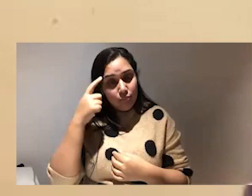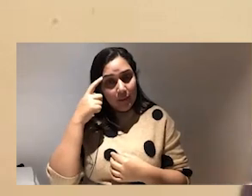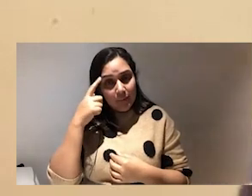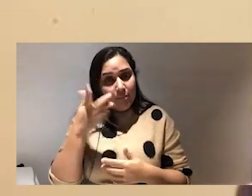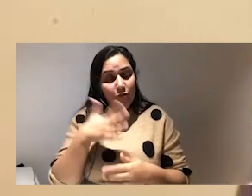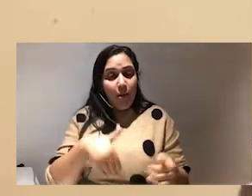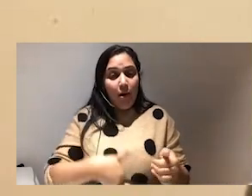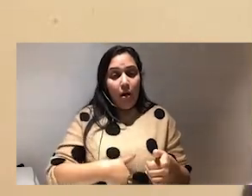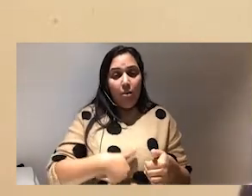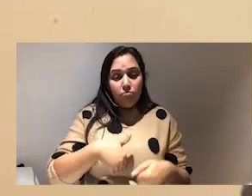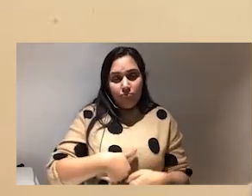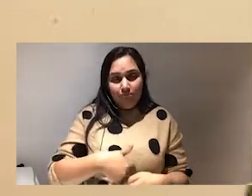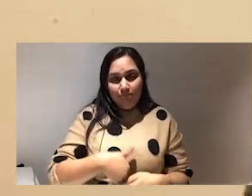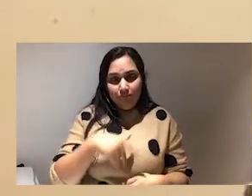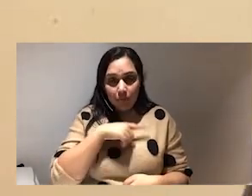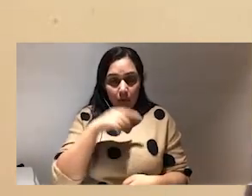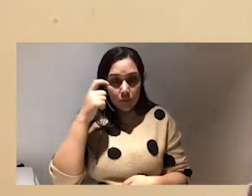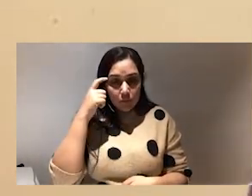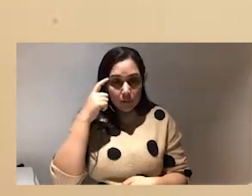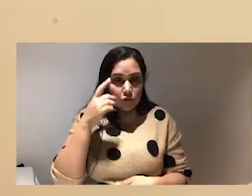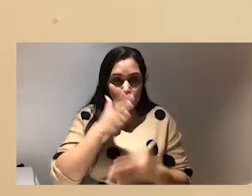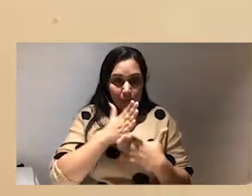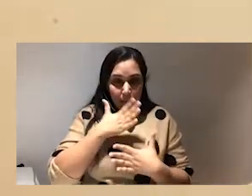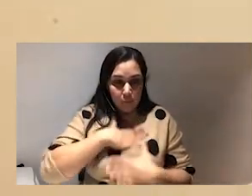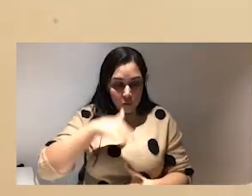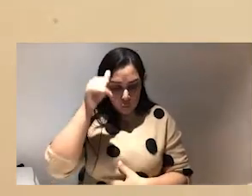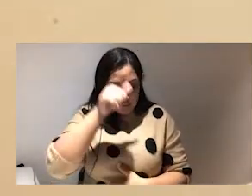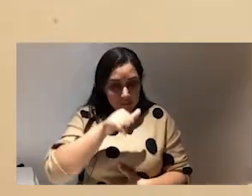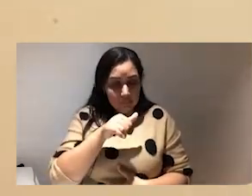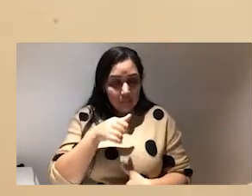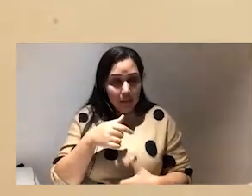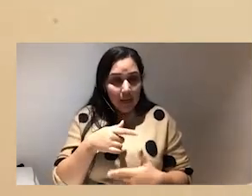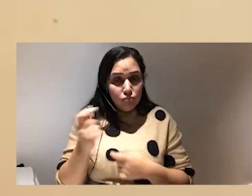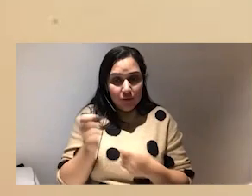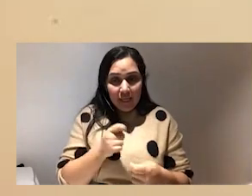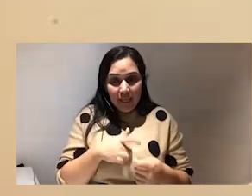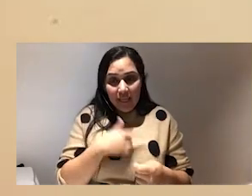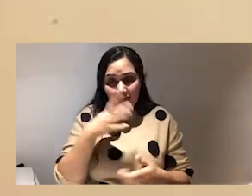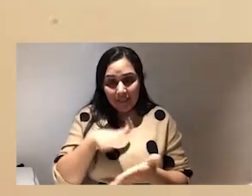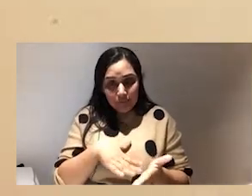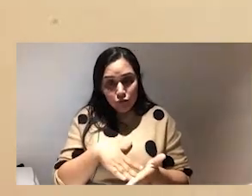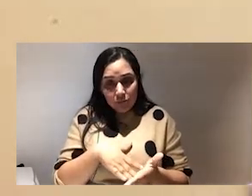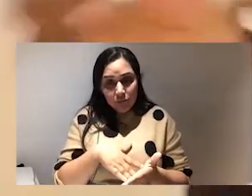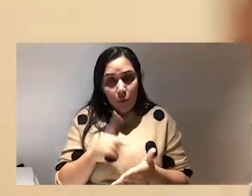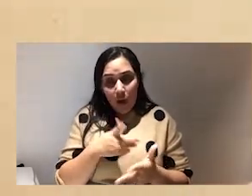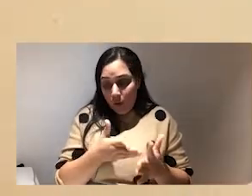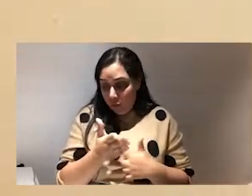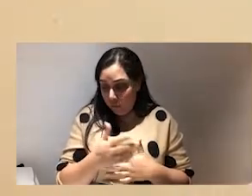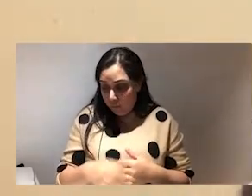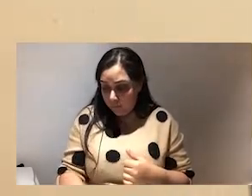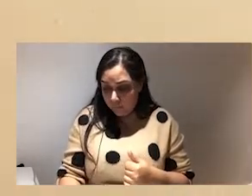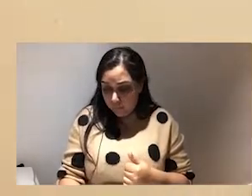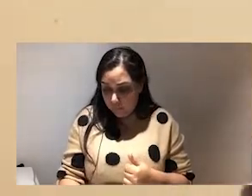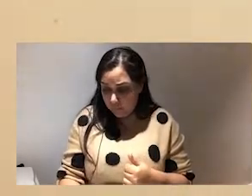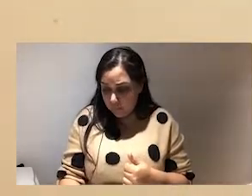my gut brain as well and like trusting in my body's wisdom about stuff bringing in lived experience of of of what I went through and others